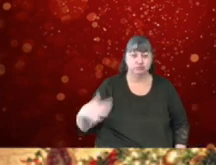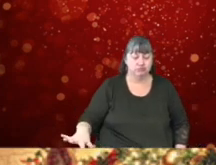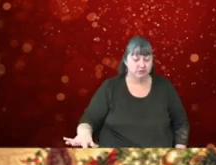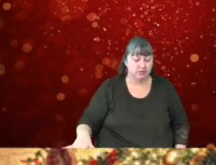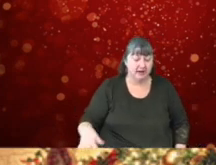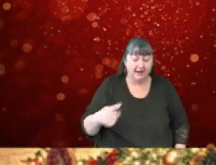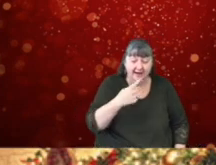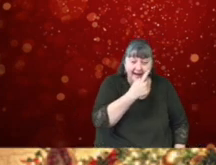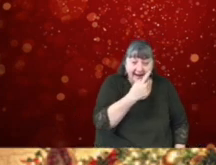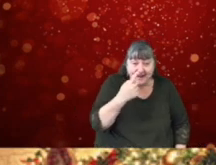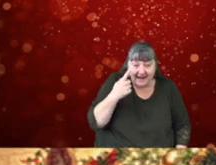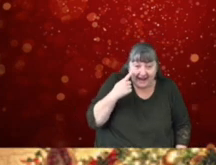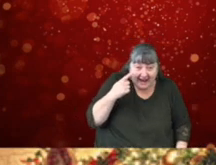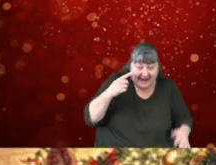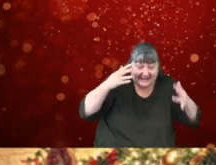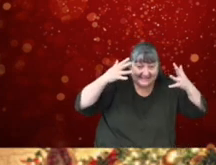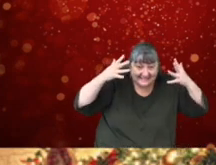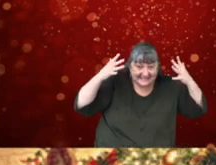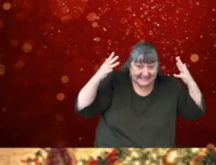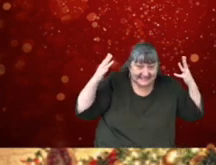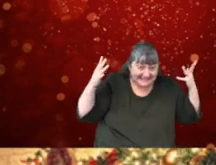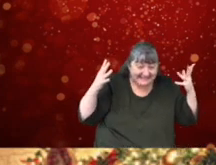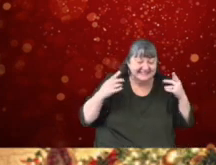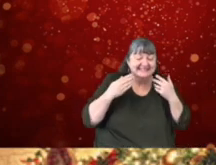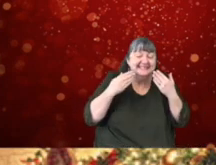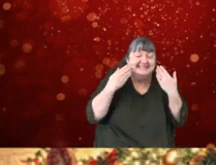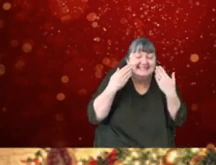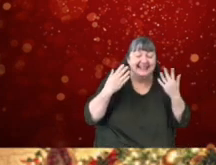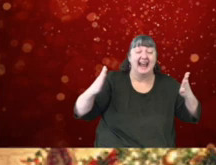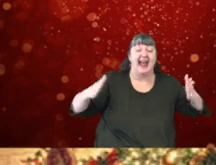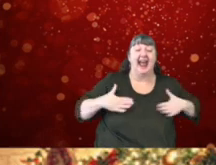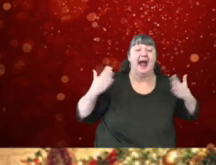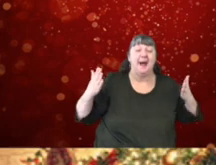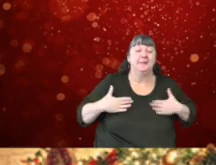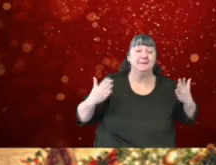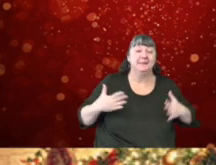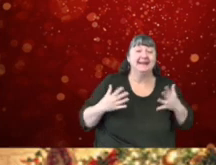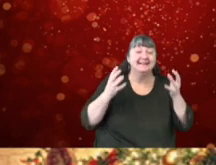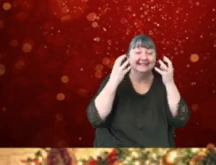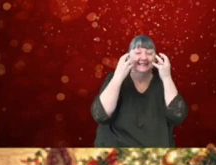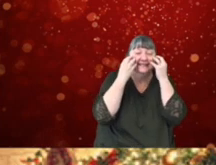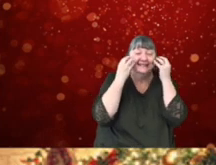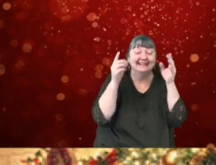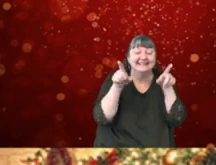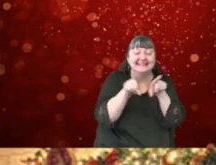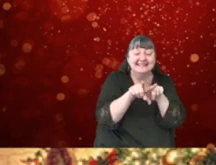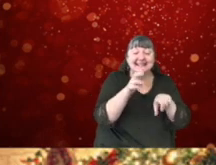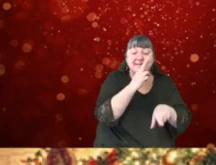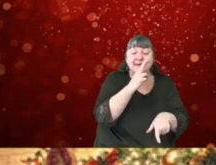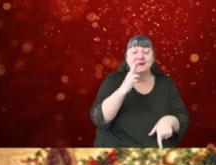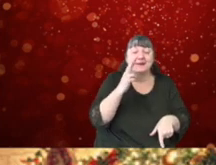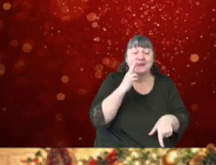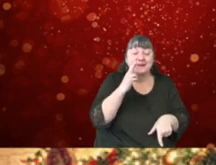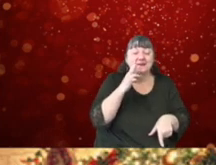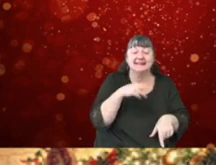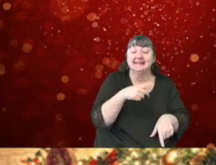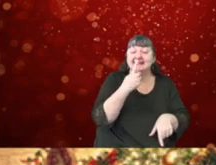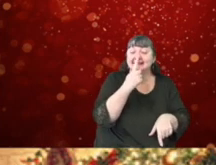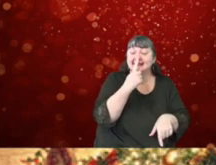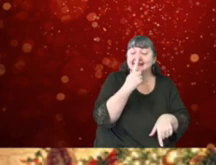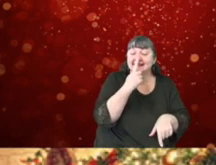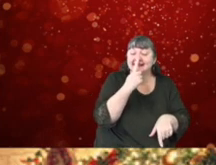His eyes, how they twinkled, his dimples, how merry, his cheeks were like roses, his nose